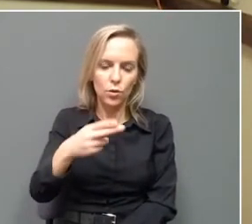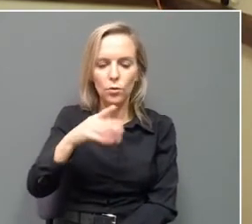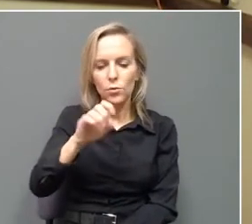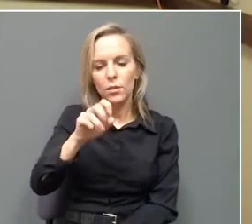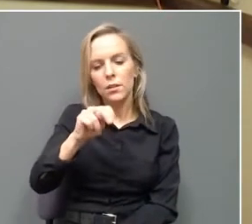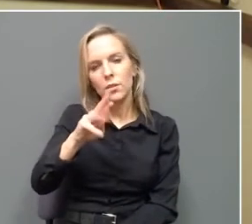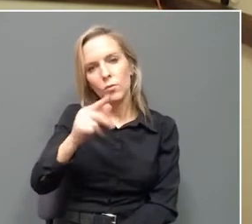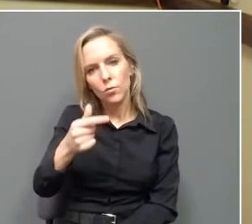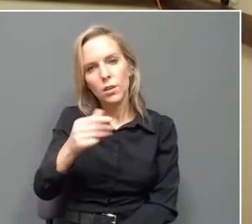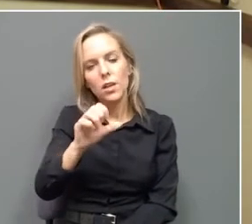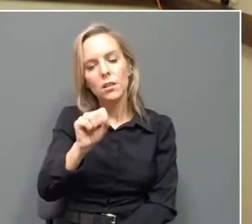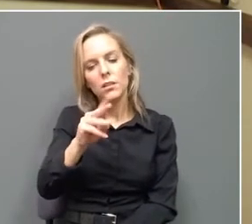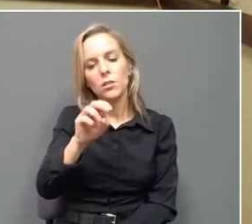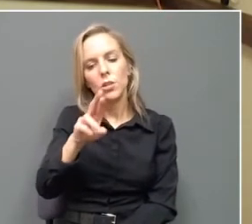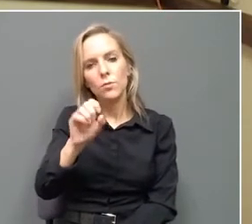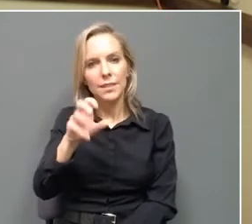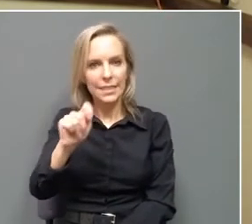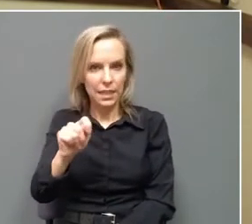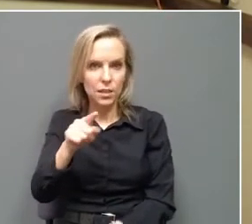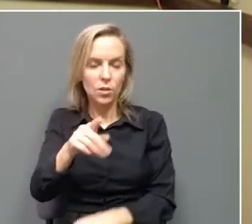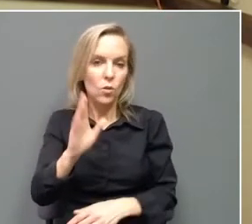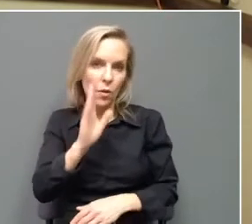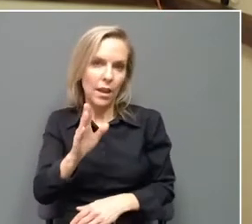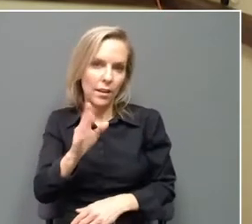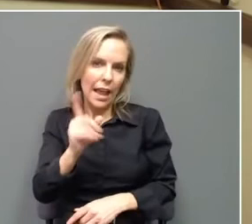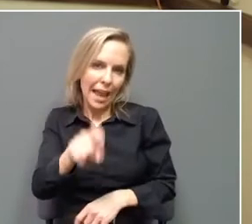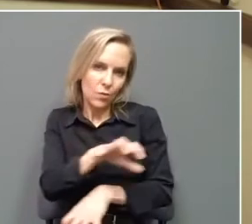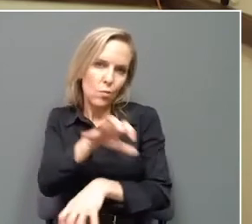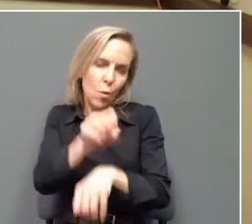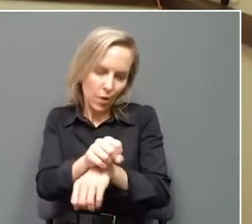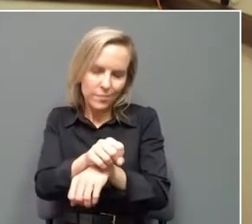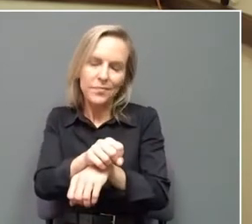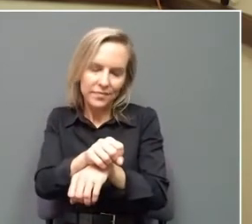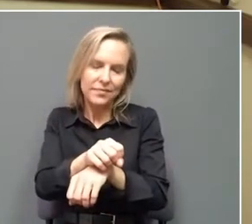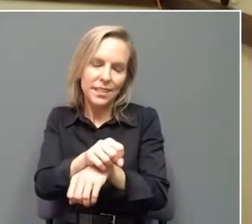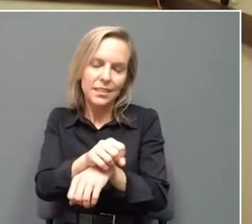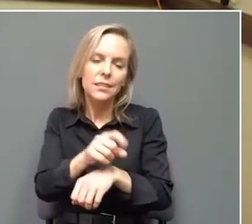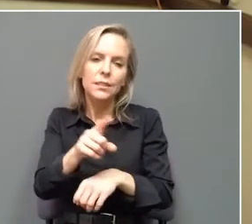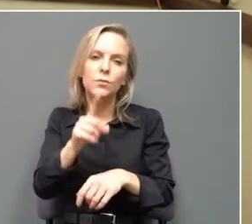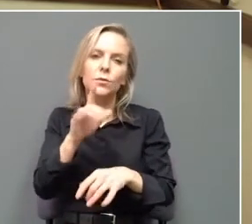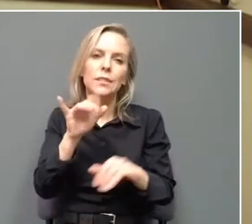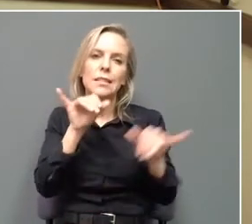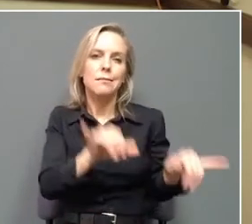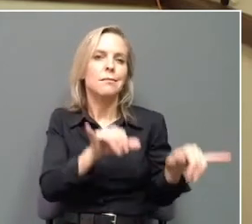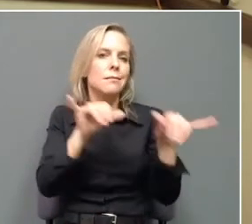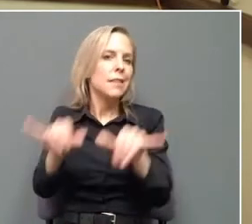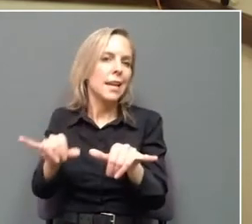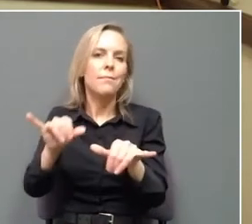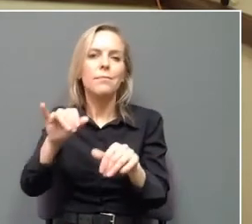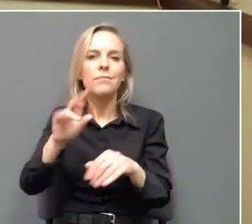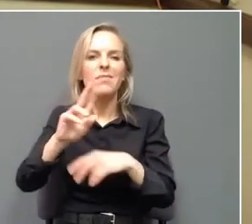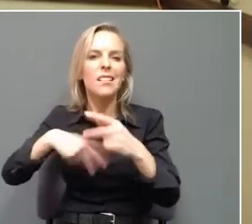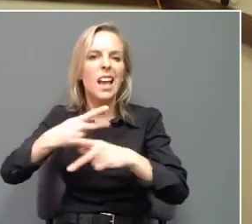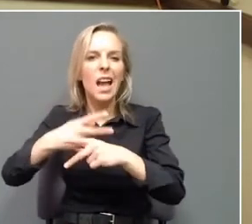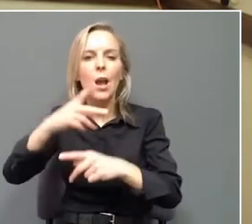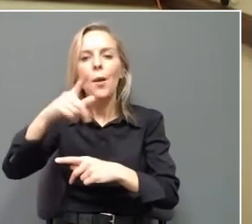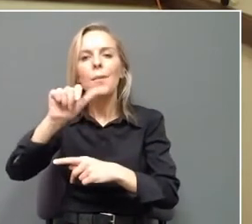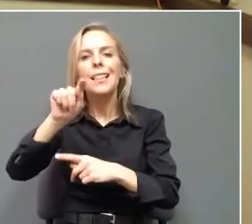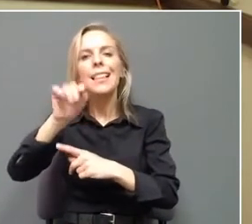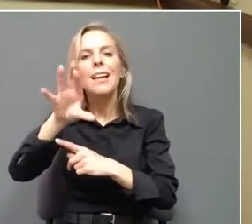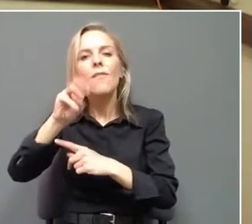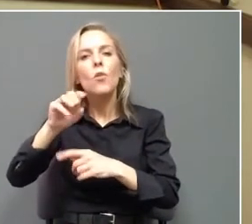Somerset. You will have to make appointments, and we will be using the same platform where you make virtual appointments.